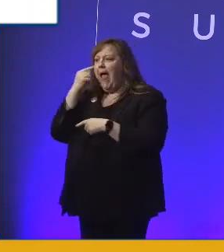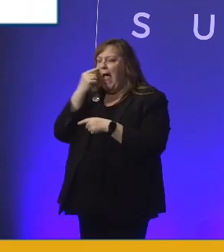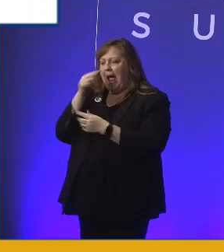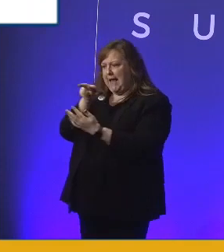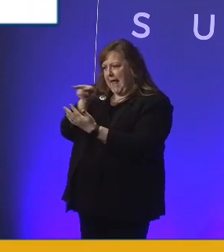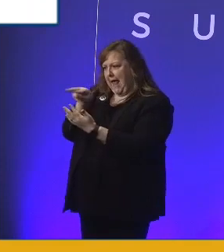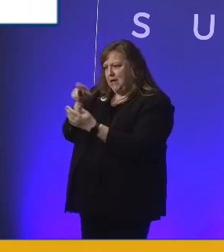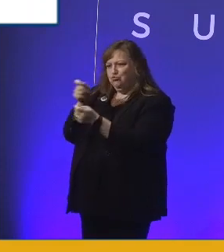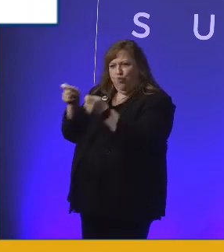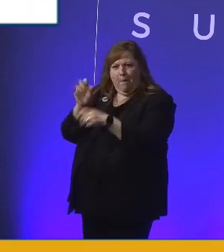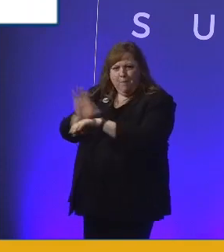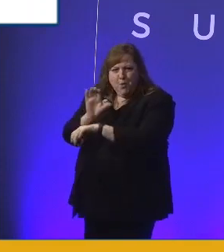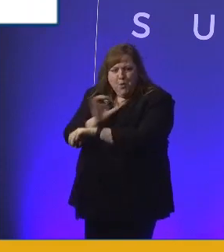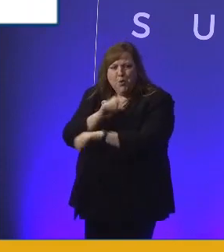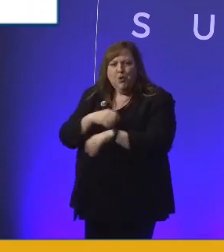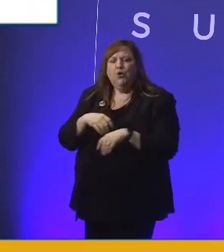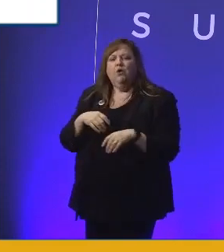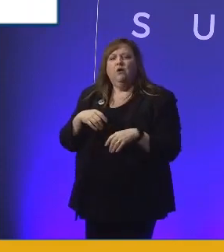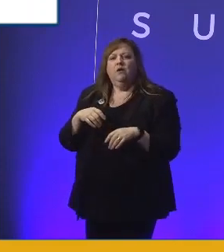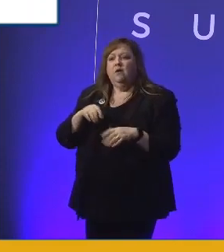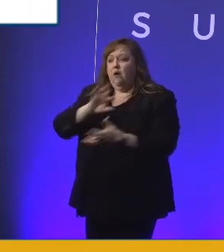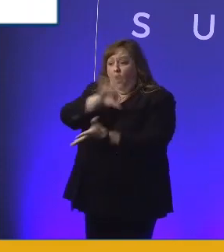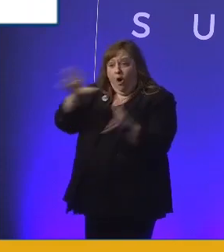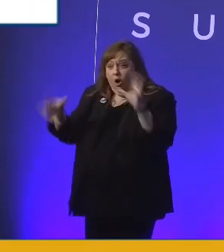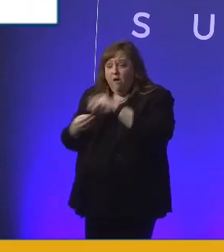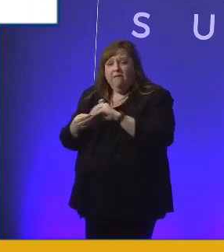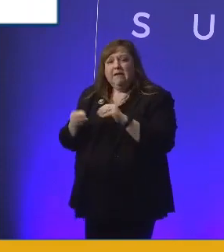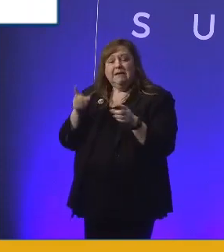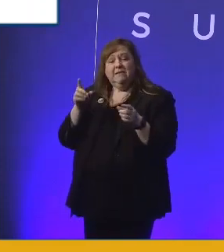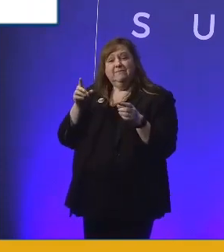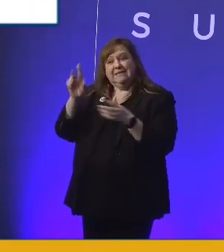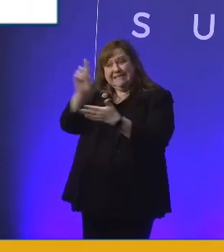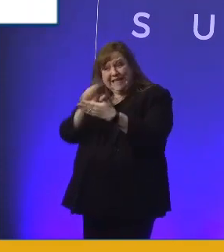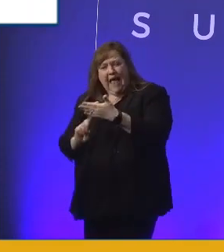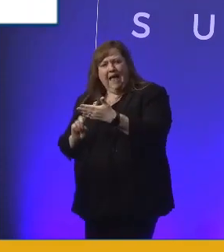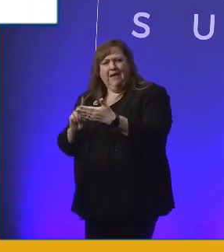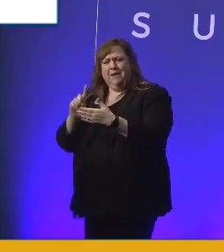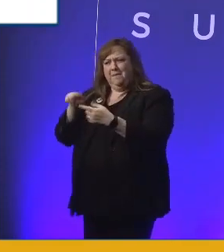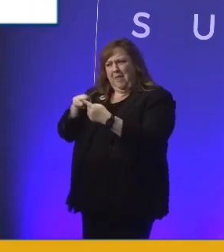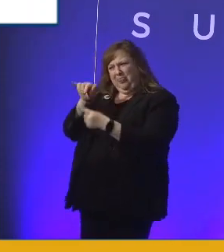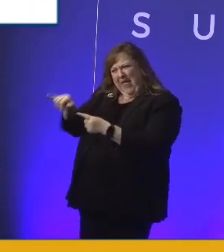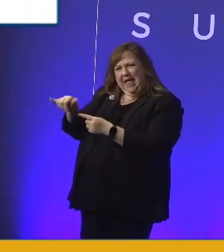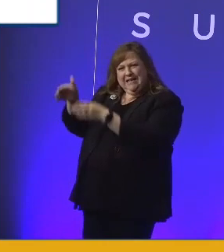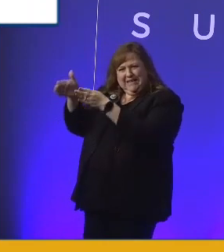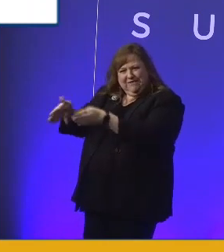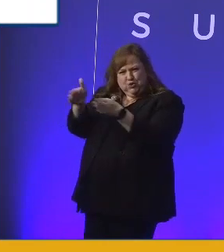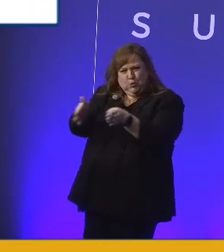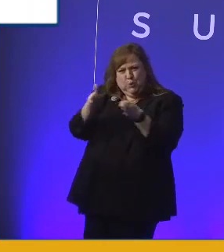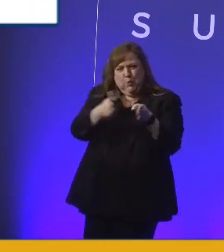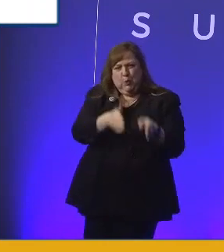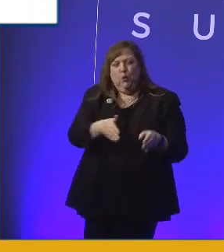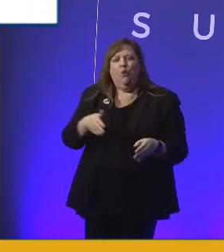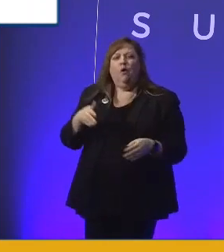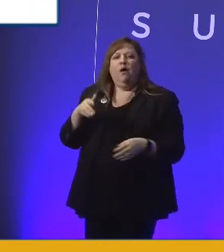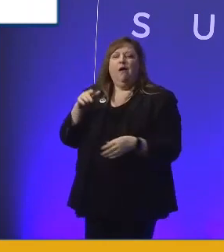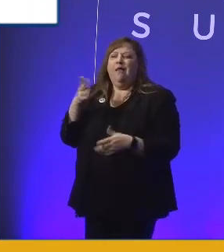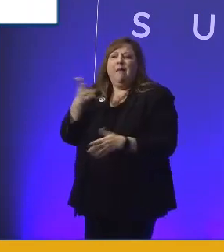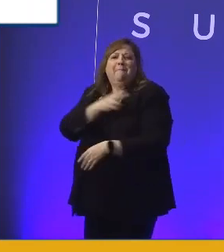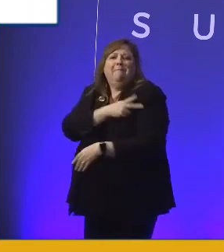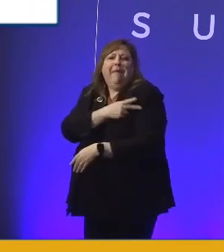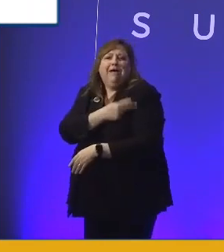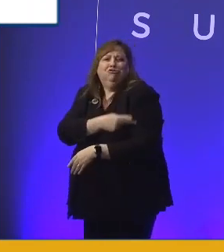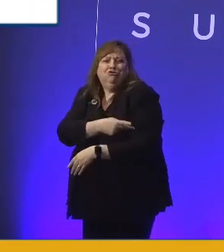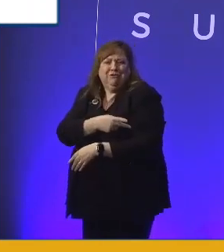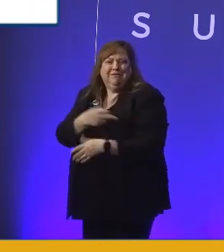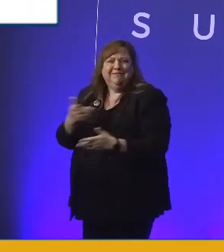computers. But all of it has been designed around the consumer, the individual. I'm going to use the word the patient. Many of the